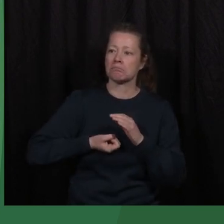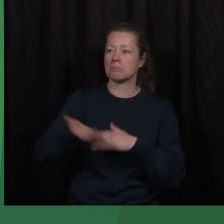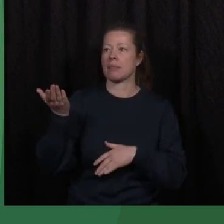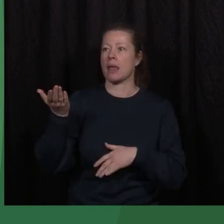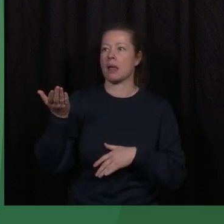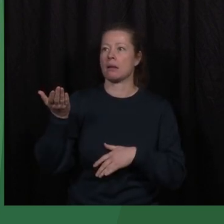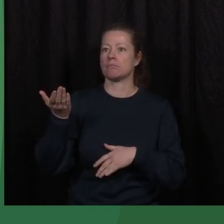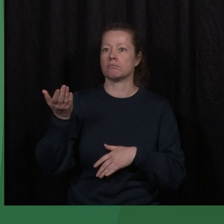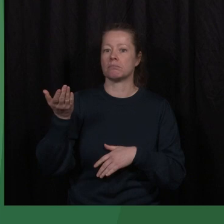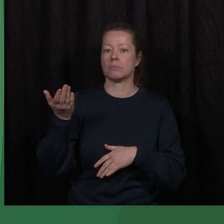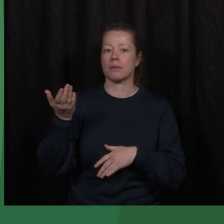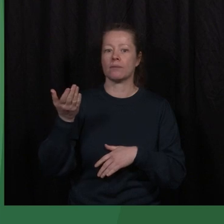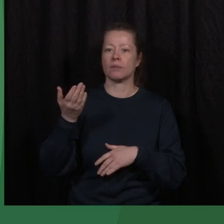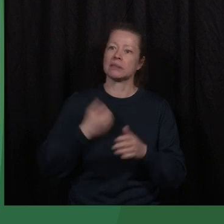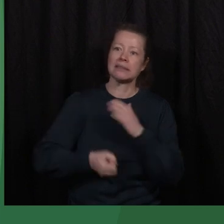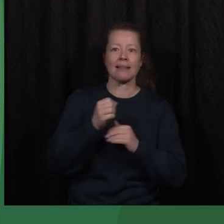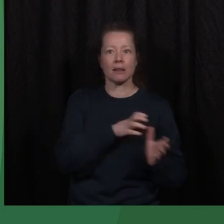We're going to send the mission to Mars.